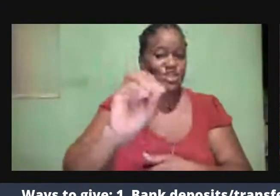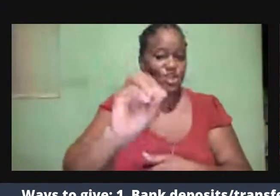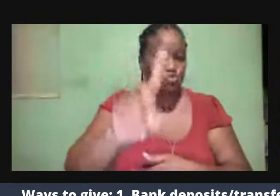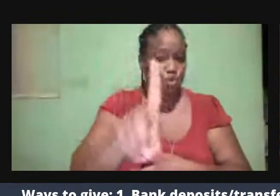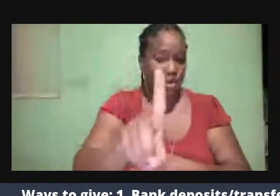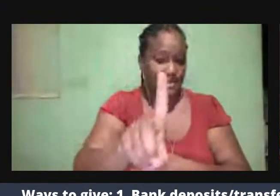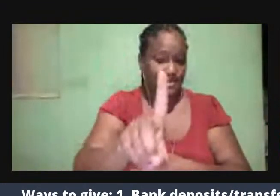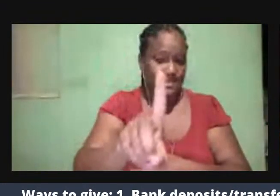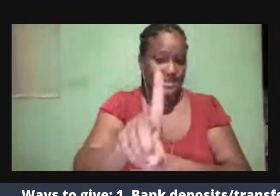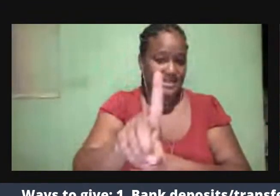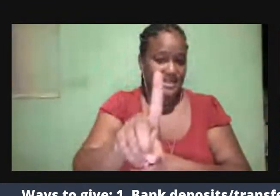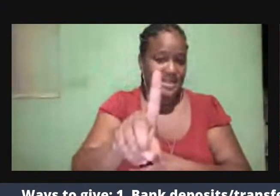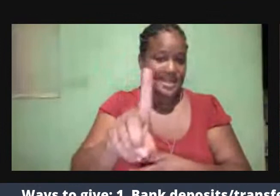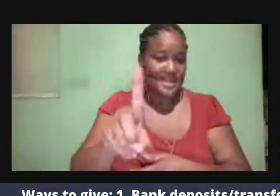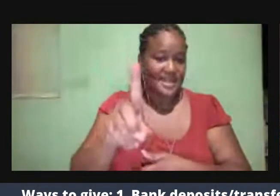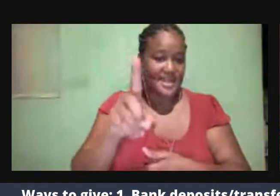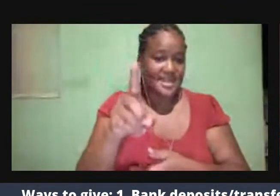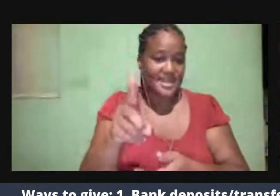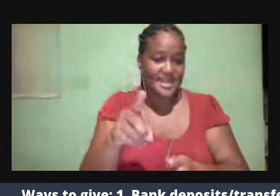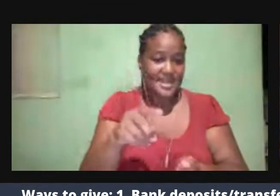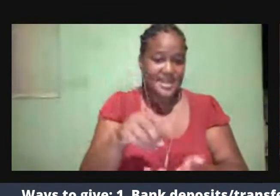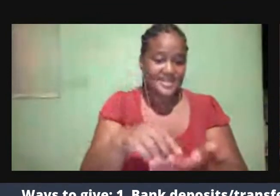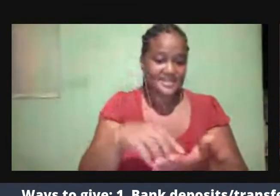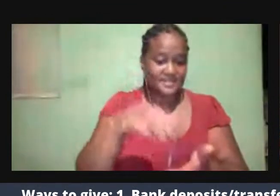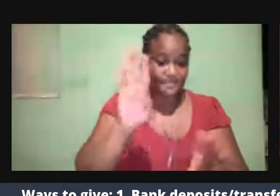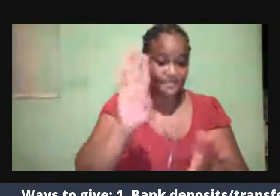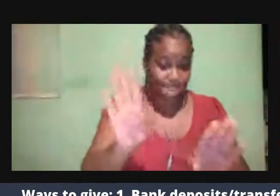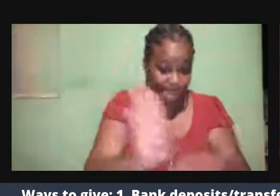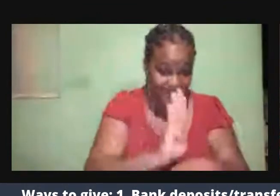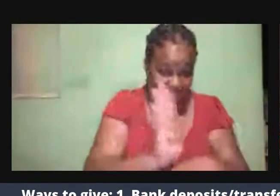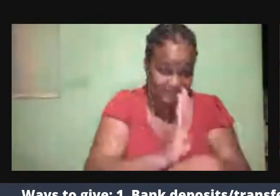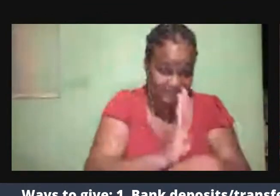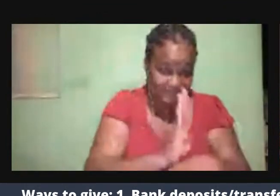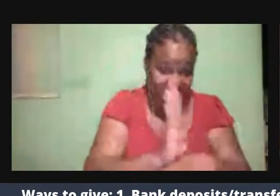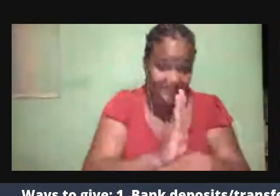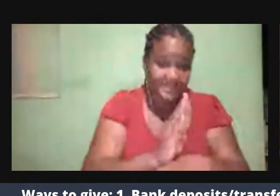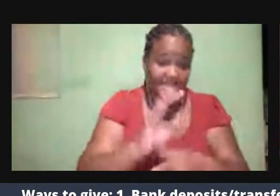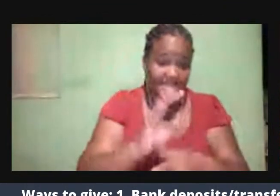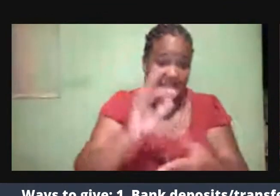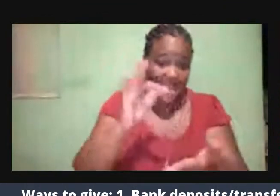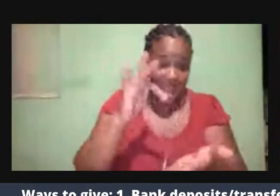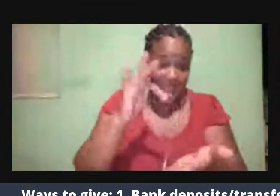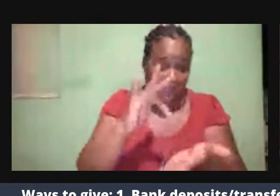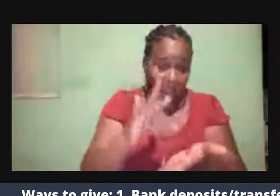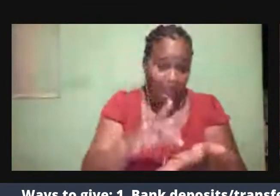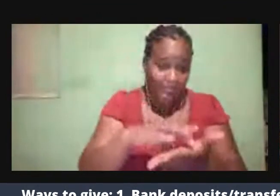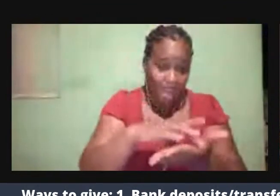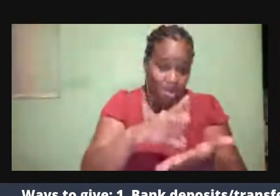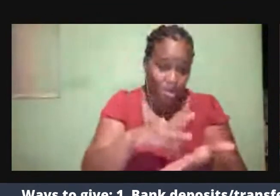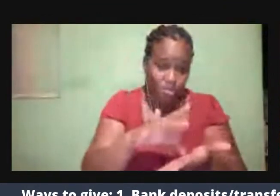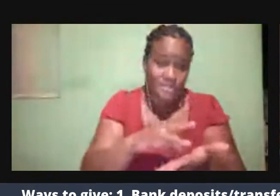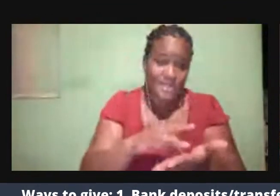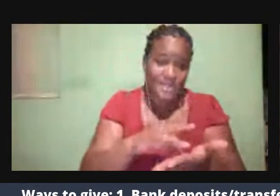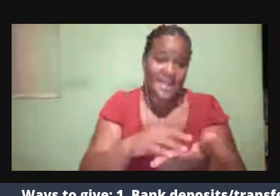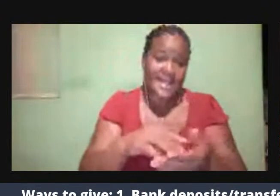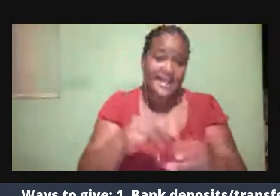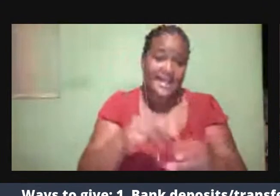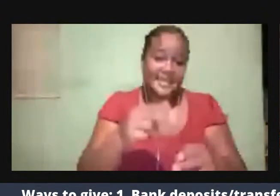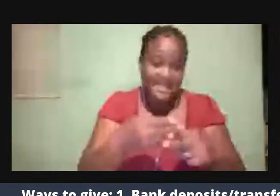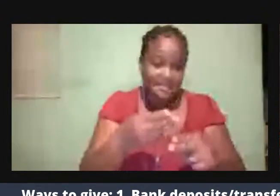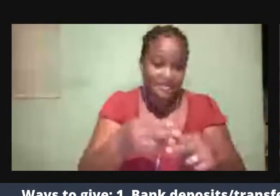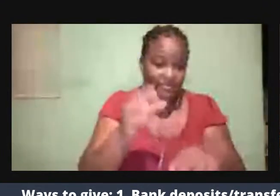the type of account is a business account. And the name of the account is Portmore SDA church.